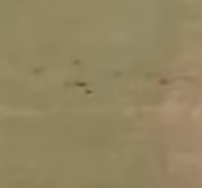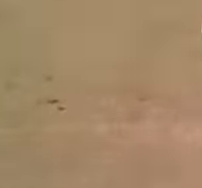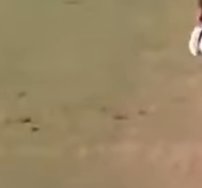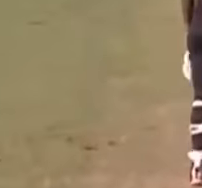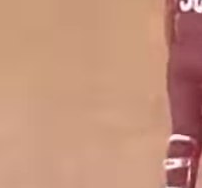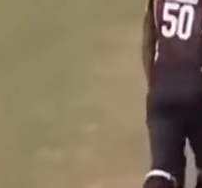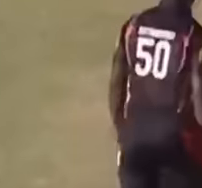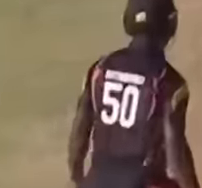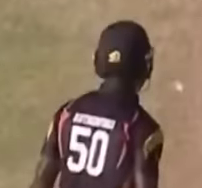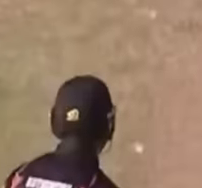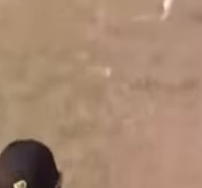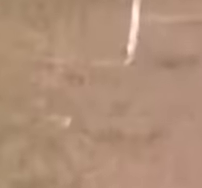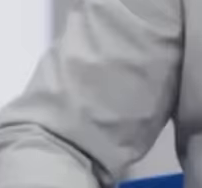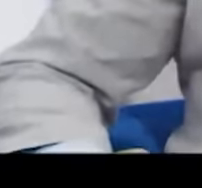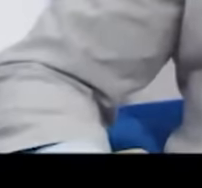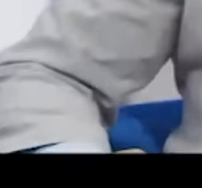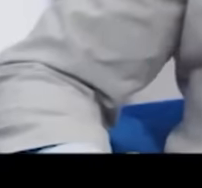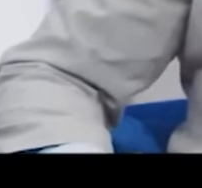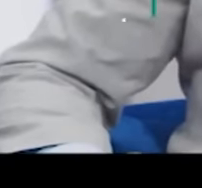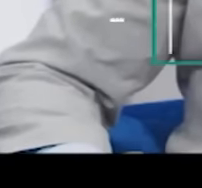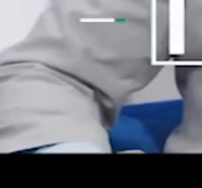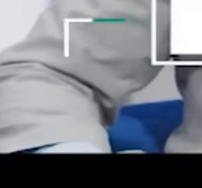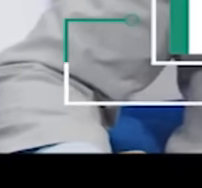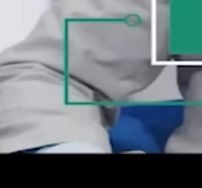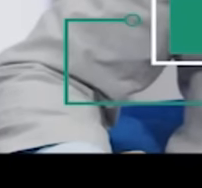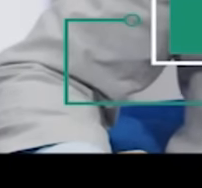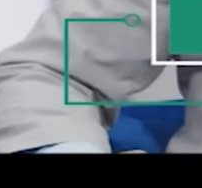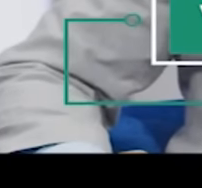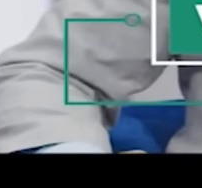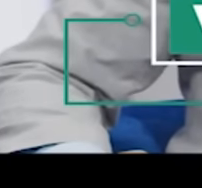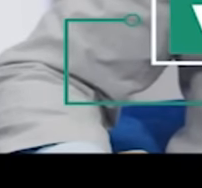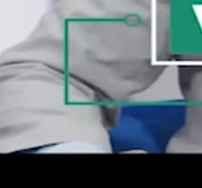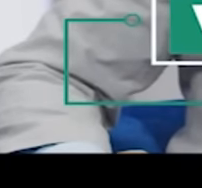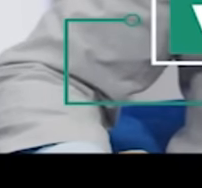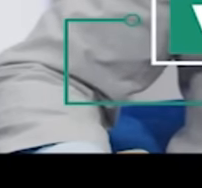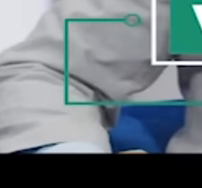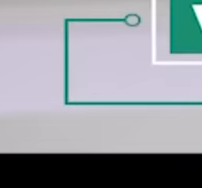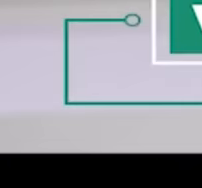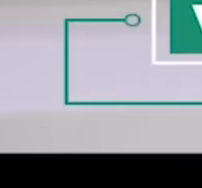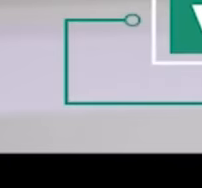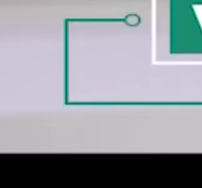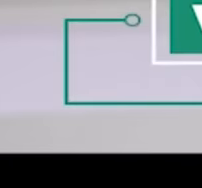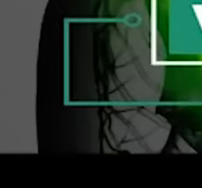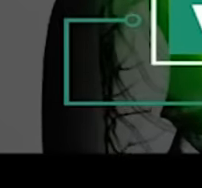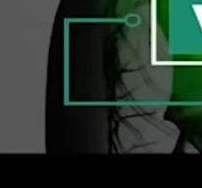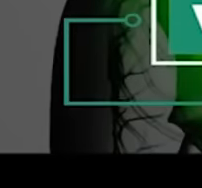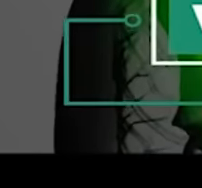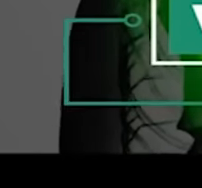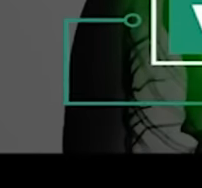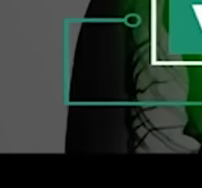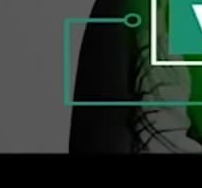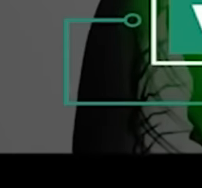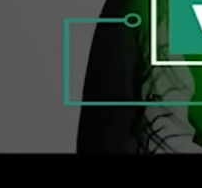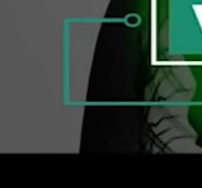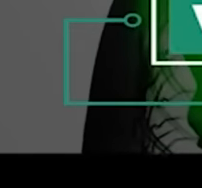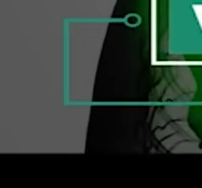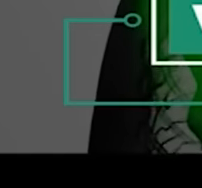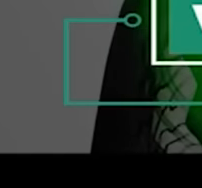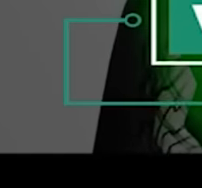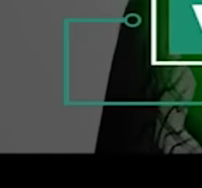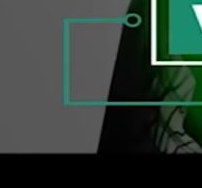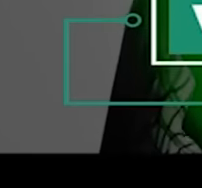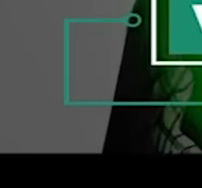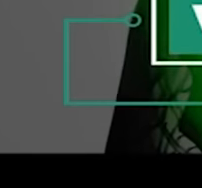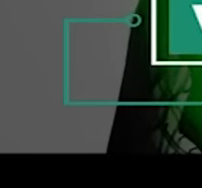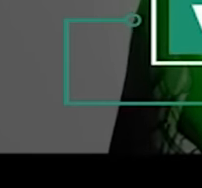winliescricket.com for more info. Is probiotics Excel connected to immune health? Absolutely. 70% of your